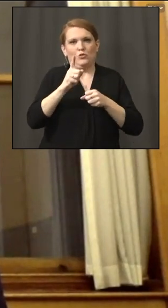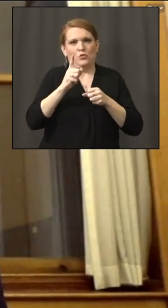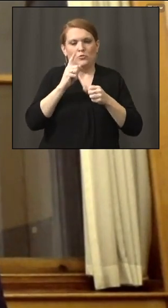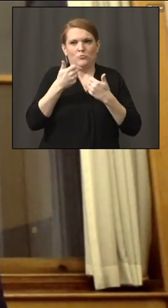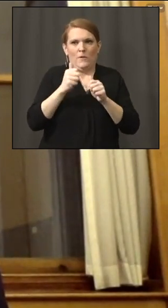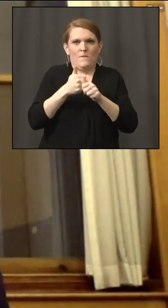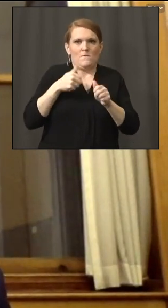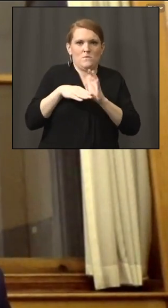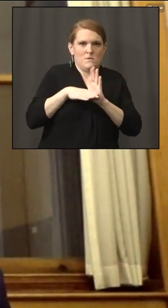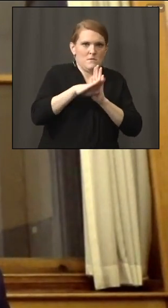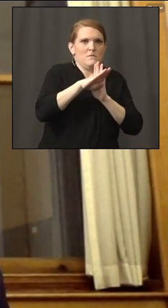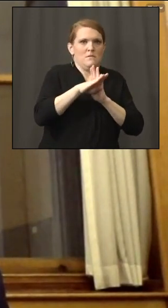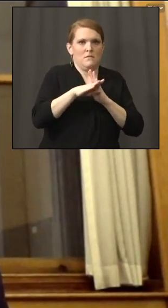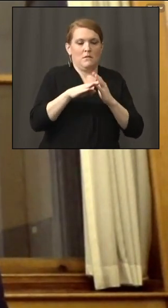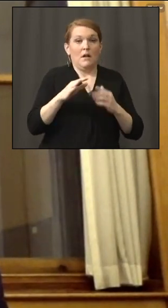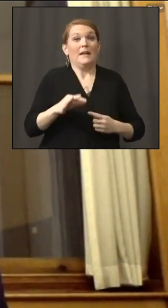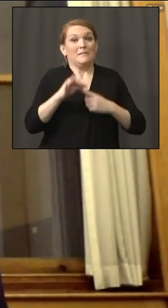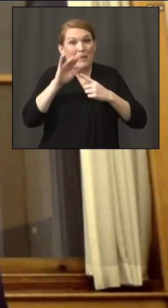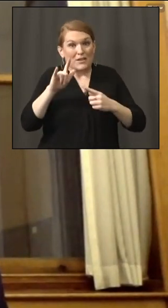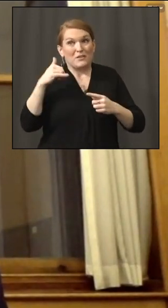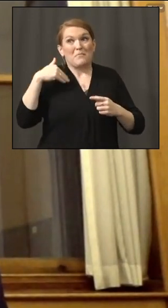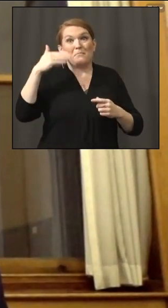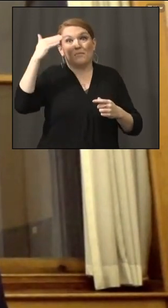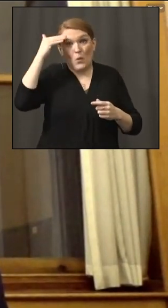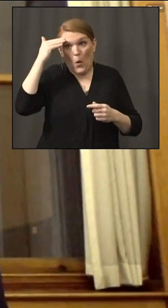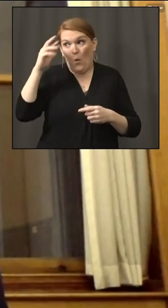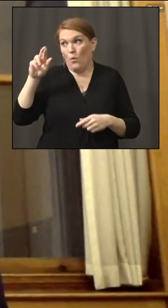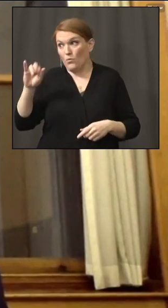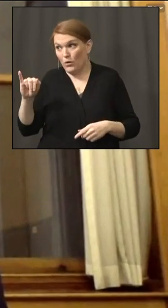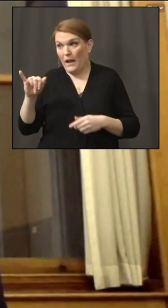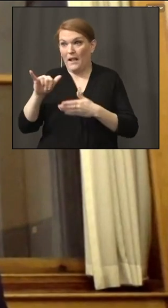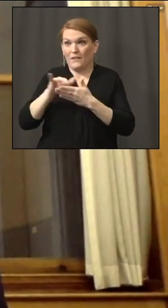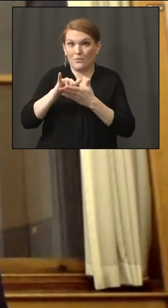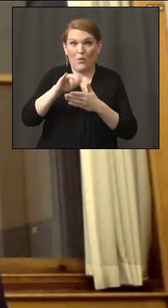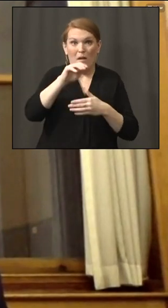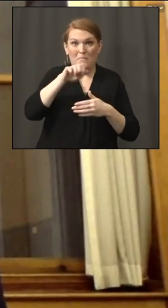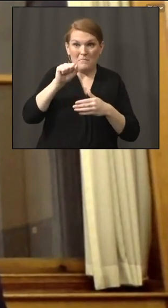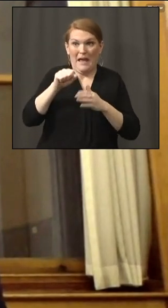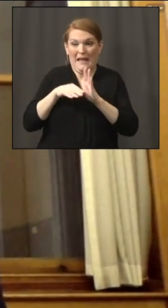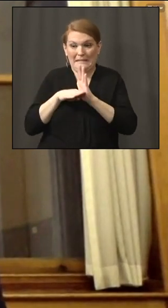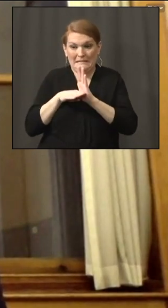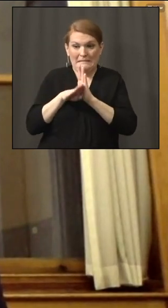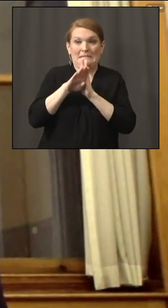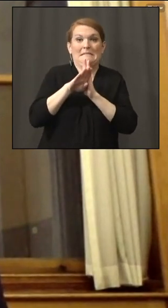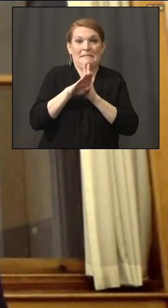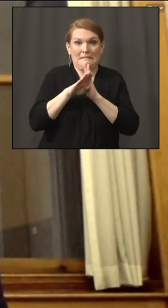posting up some pretty large positivity rates today coming out of the long weekend.